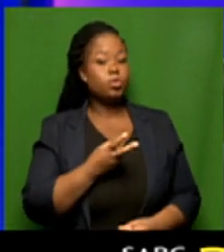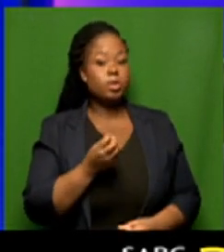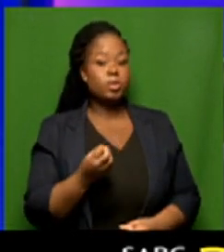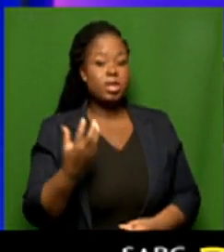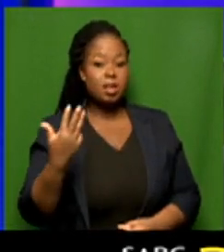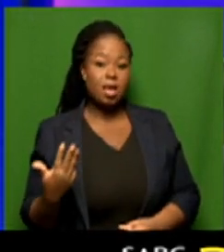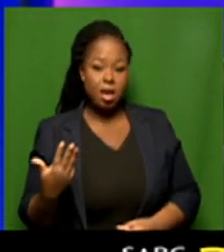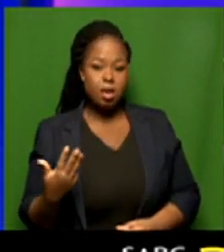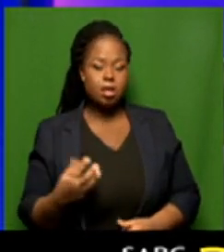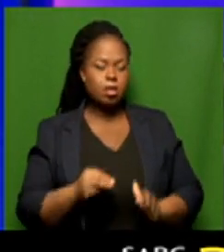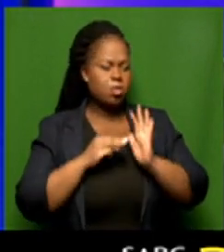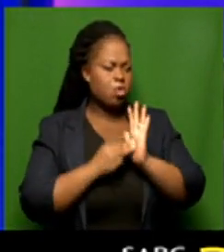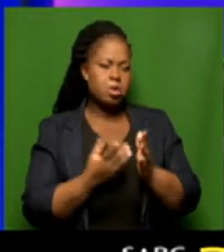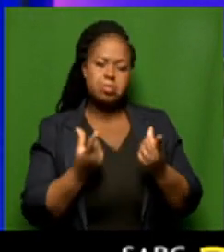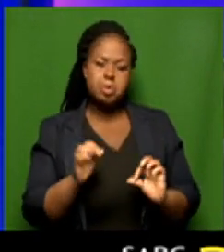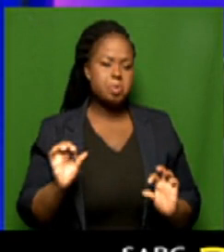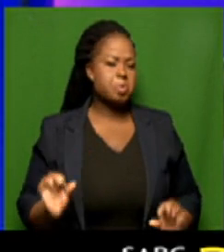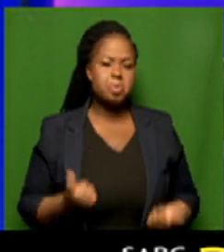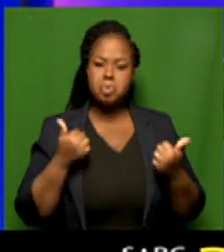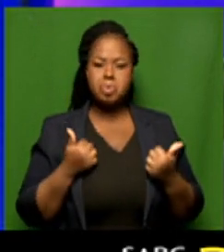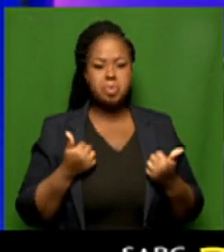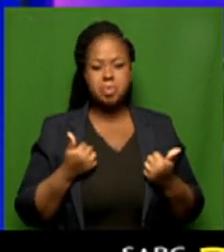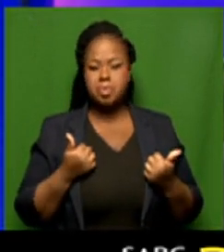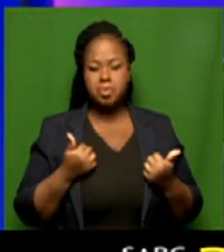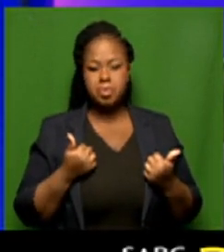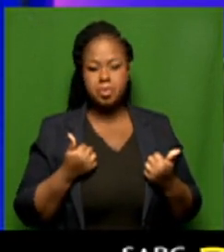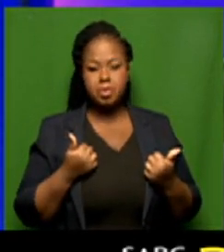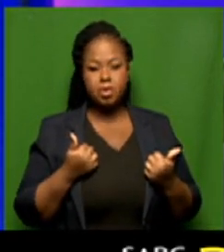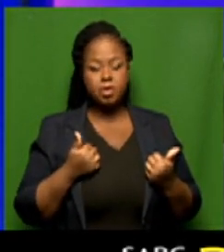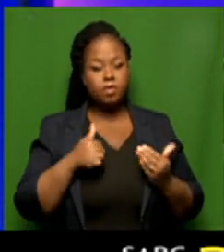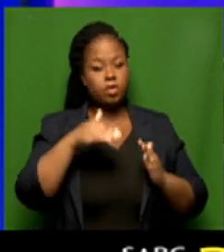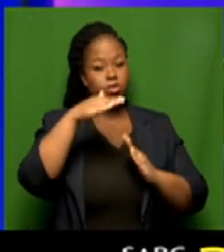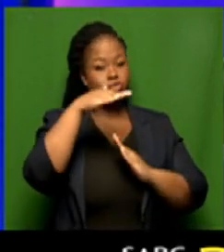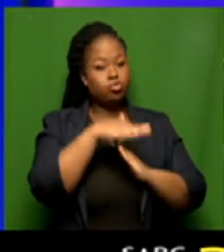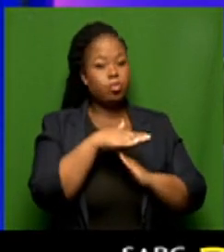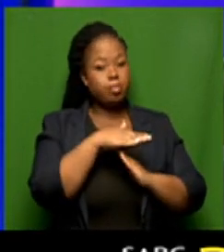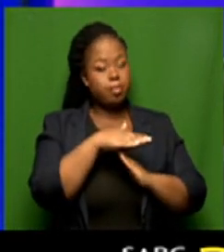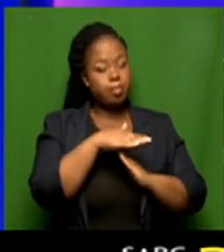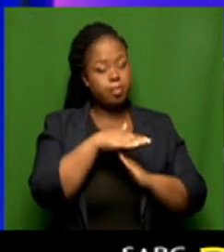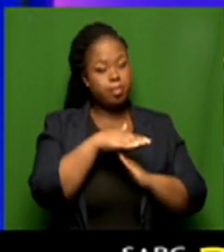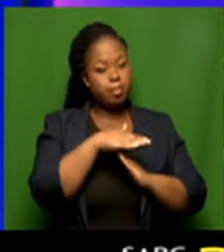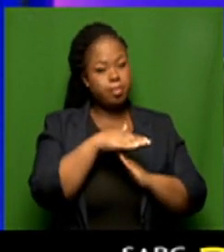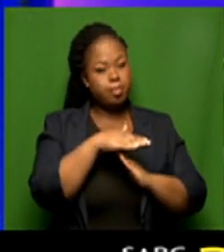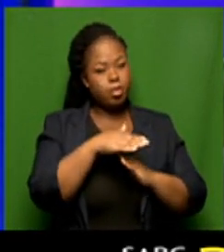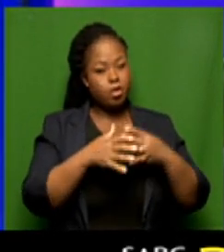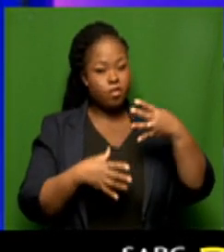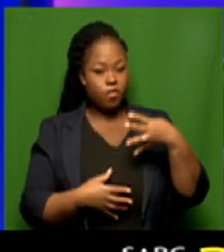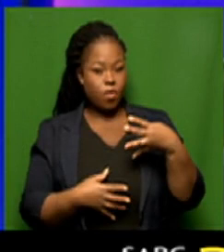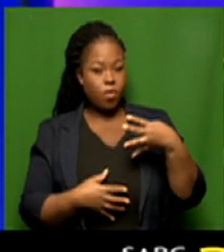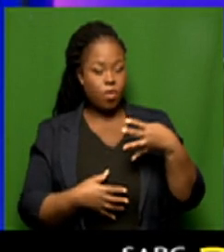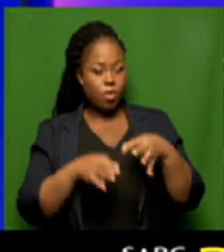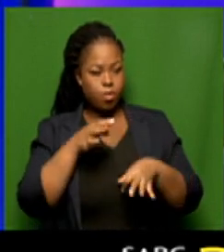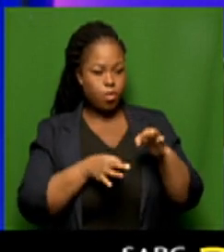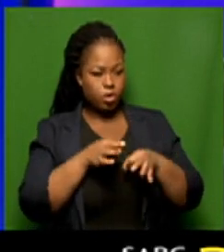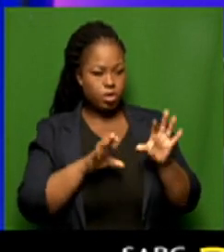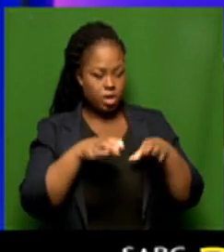the model did extremely well. For the top four parties, which